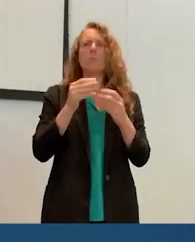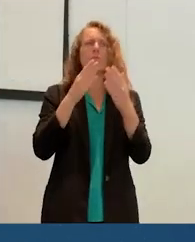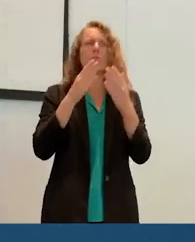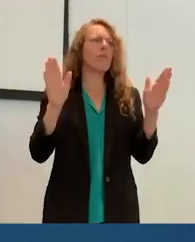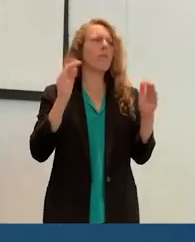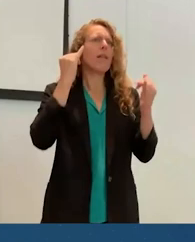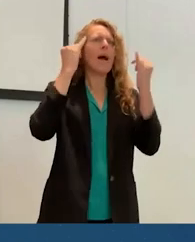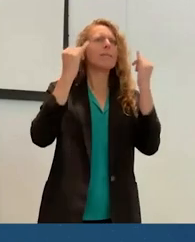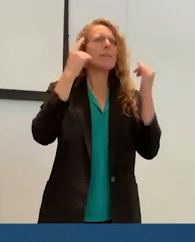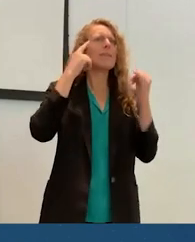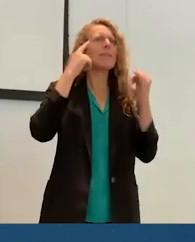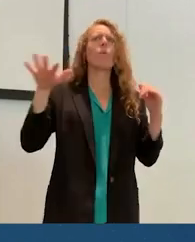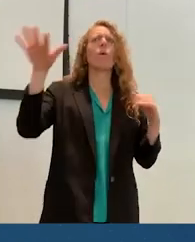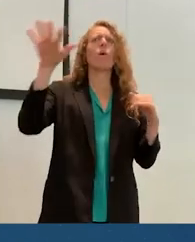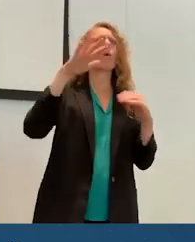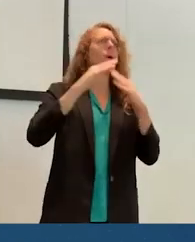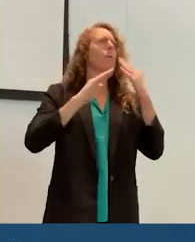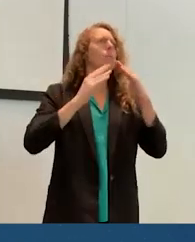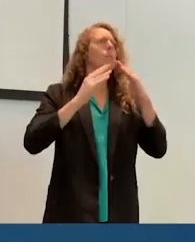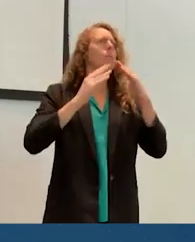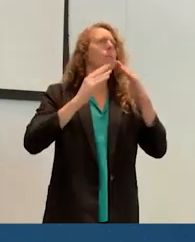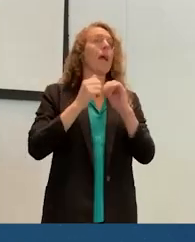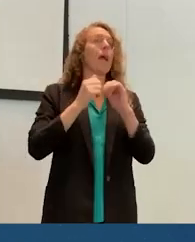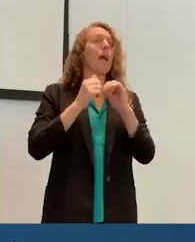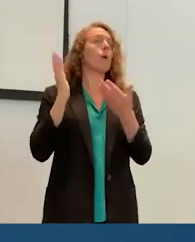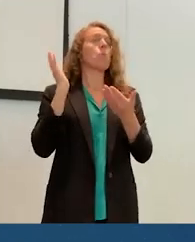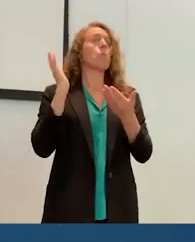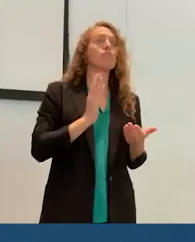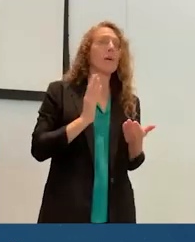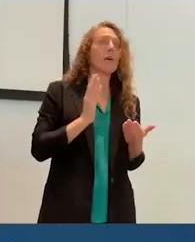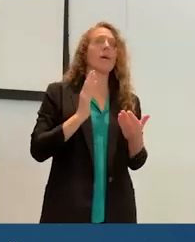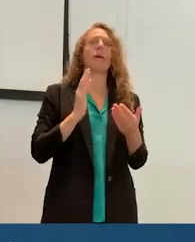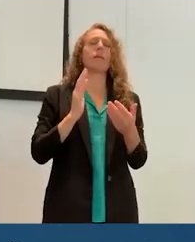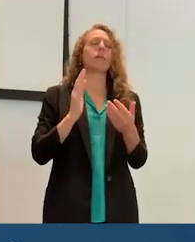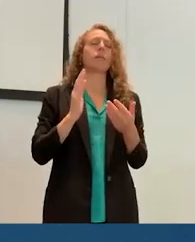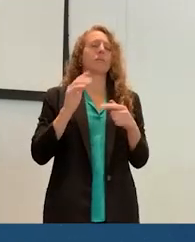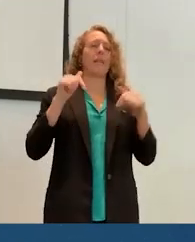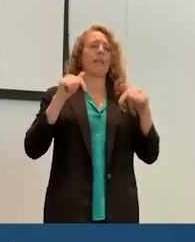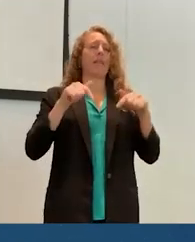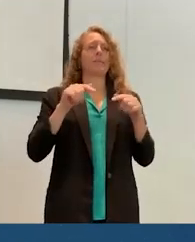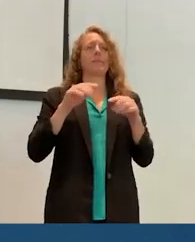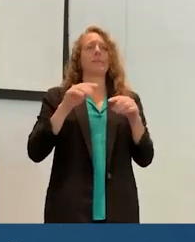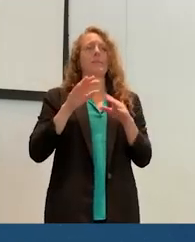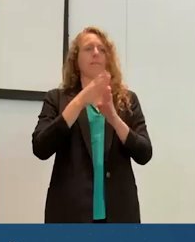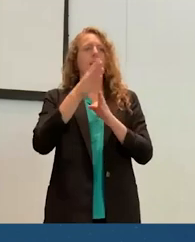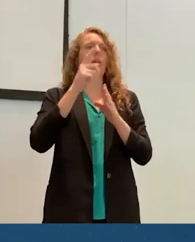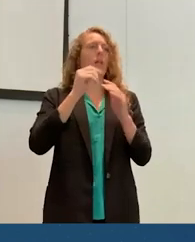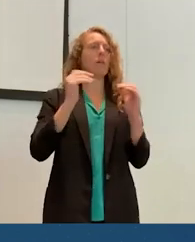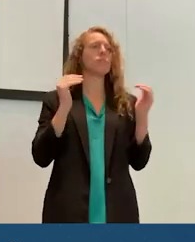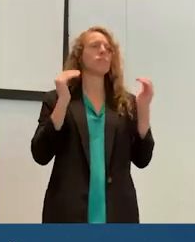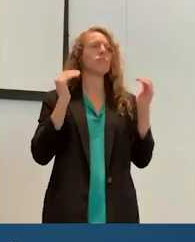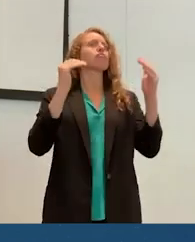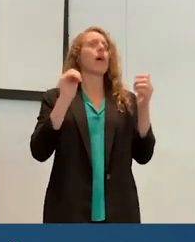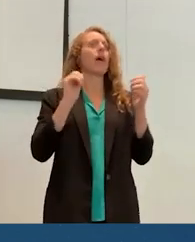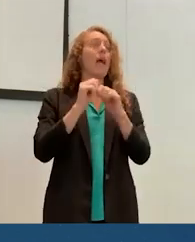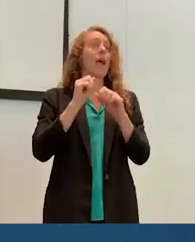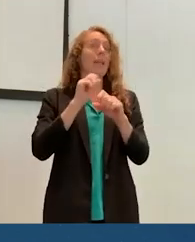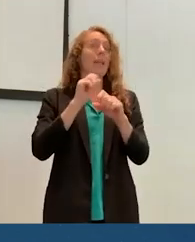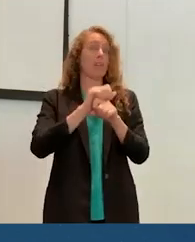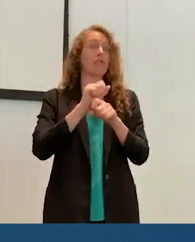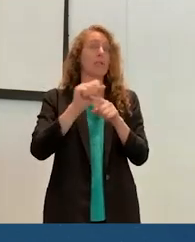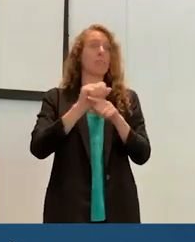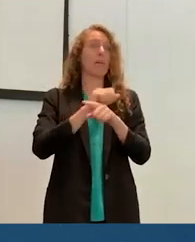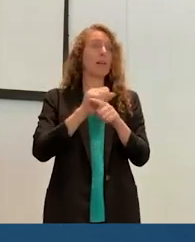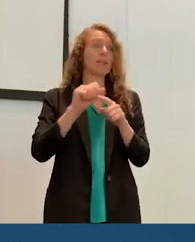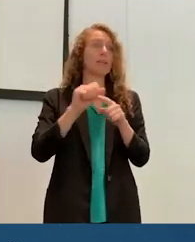the community? How can we bring this field forward? How can we push the research for it and bring it into practice while connecting with advocates